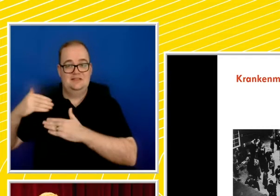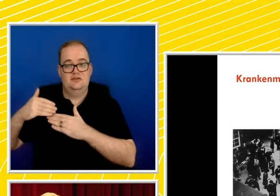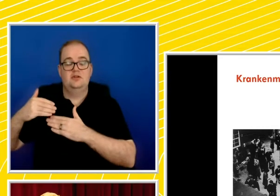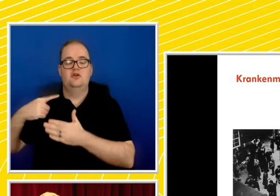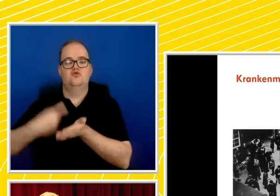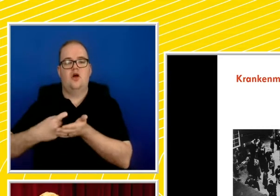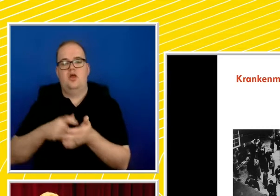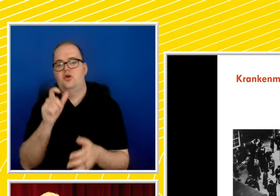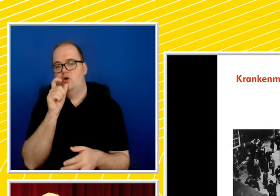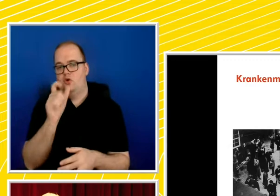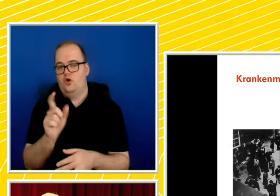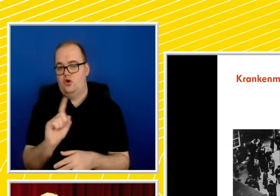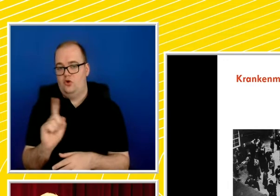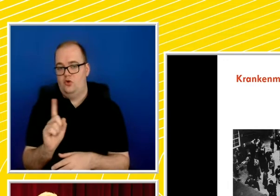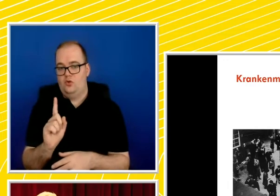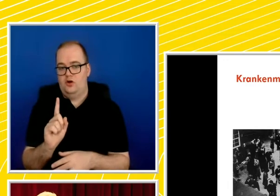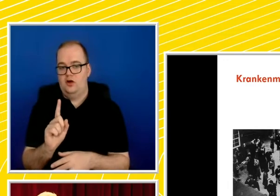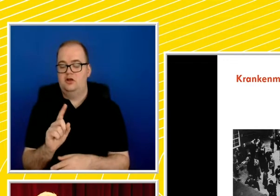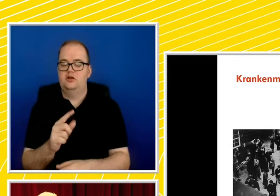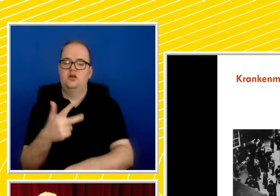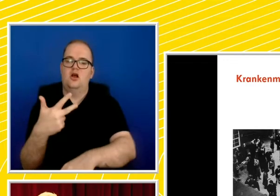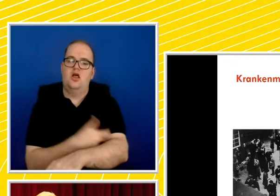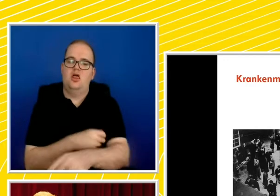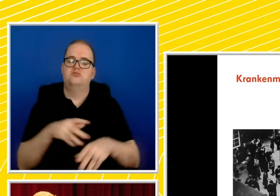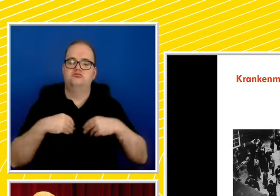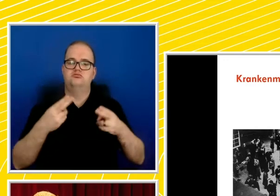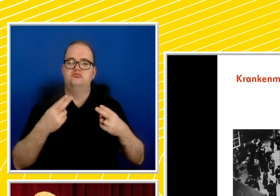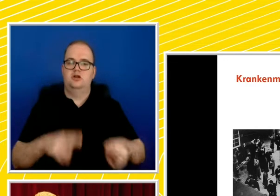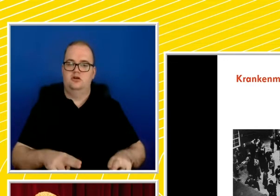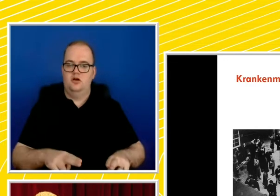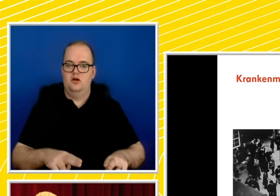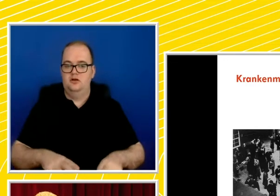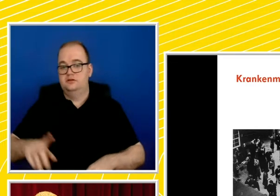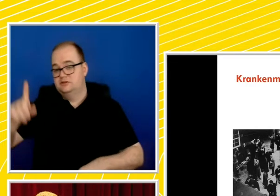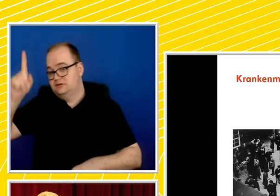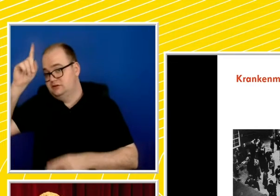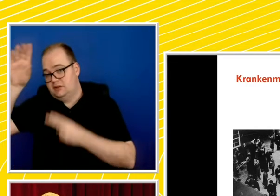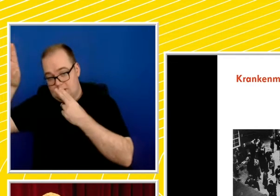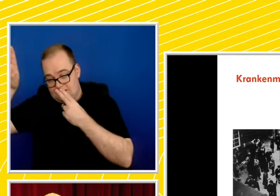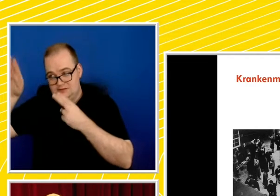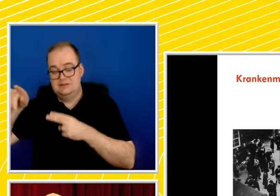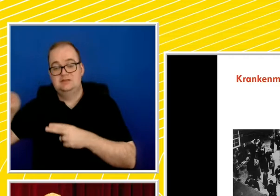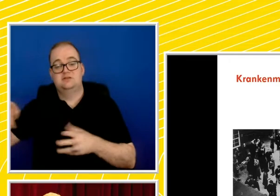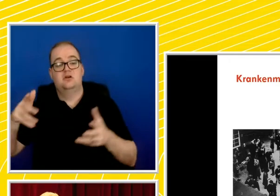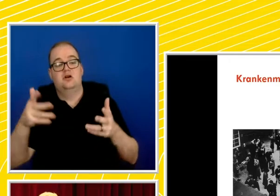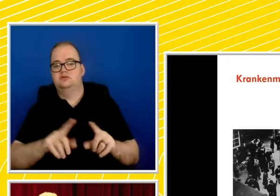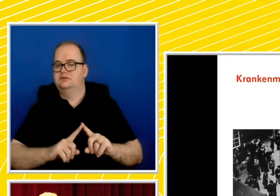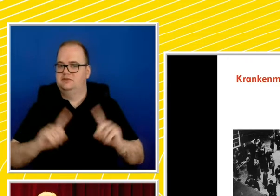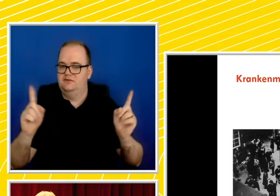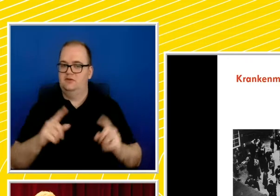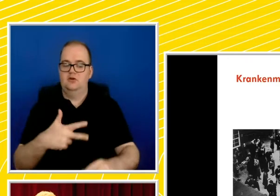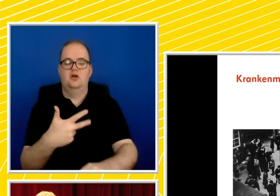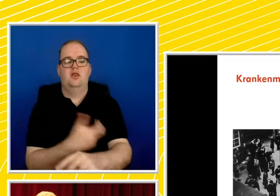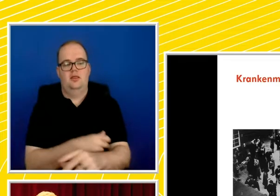euphemism of euthanasia used by the Nazis are two distinct concepts. So whilst the term euthanasia is the frequent